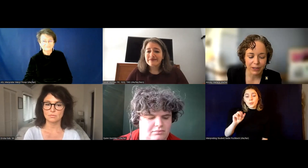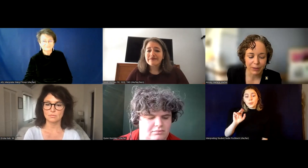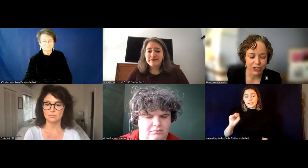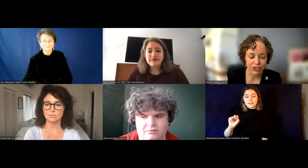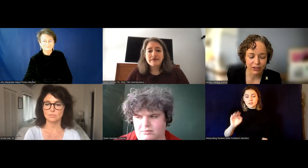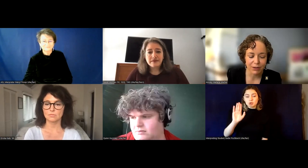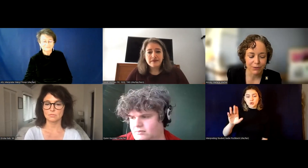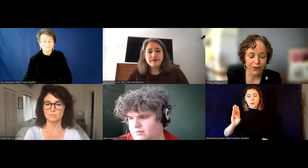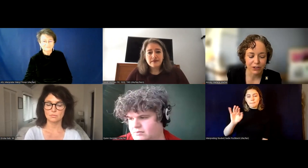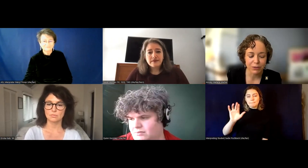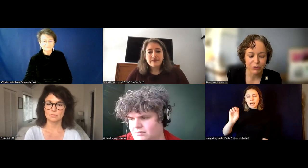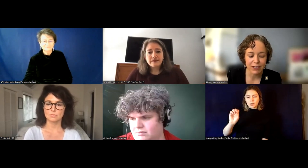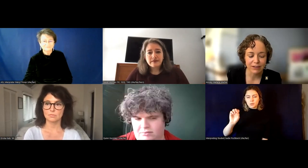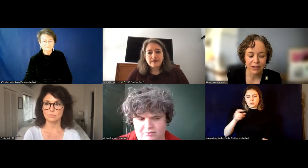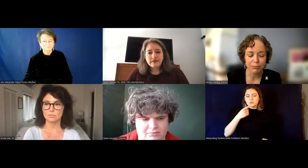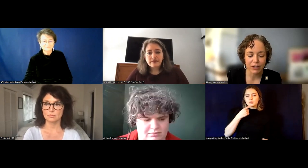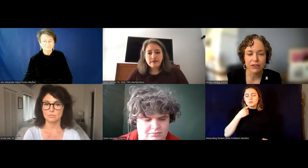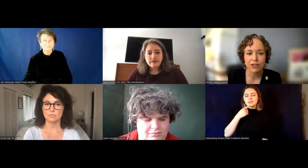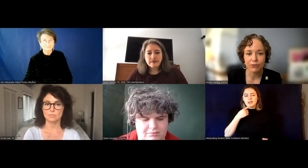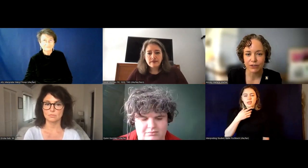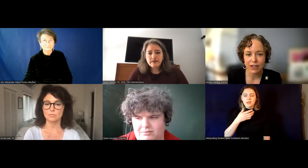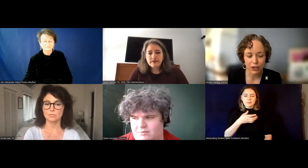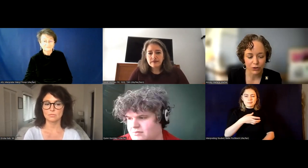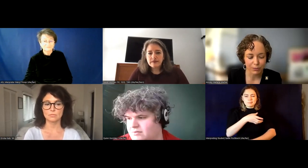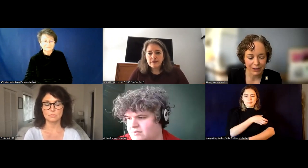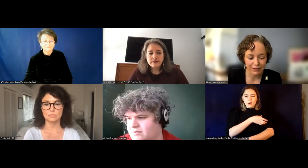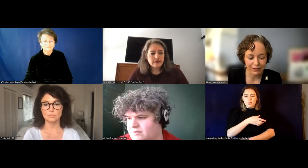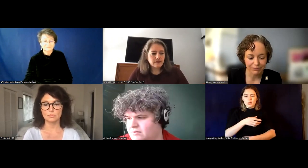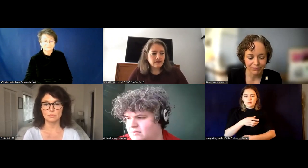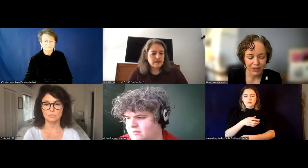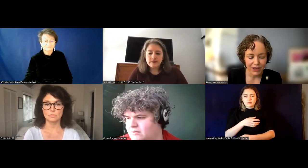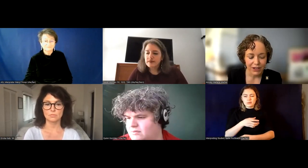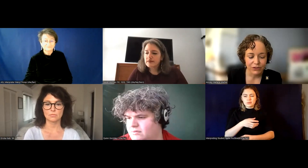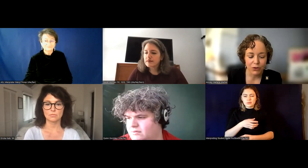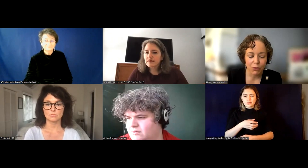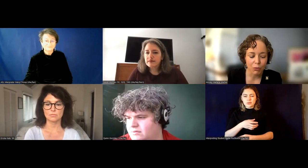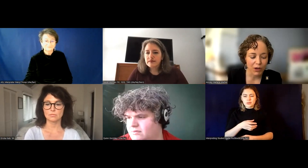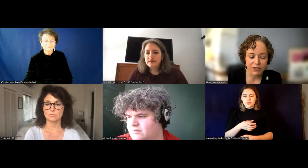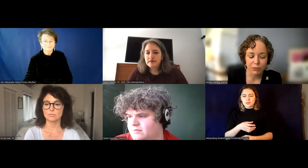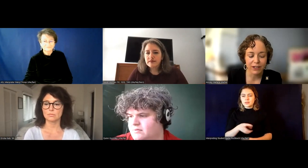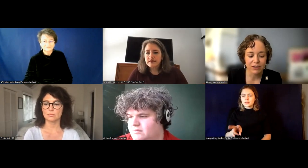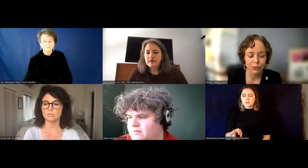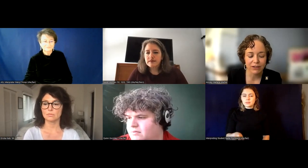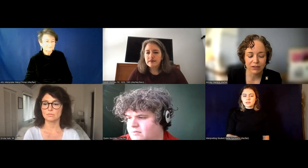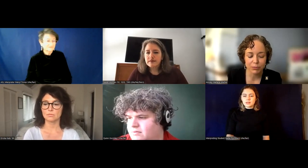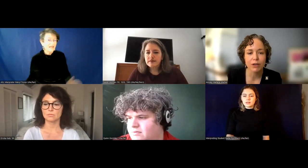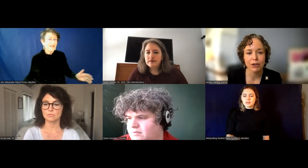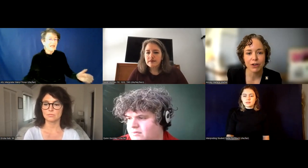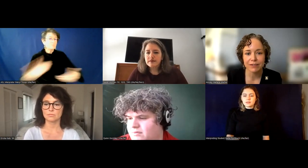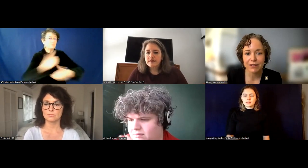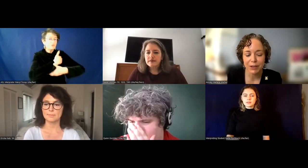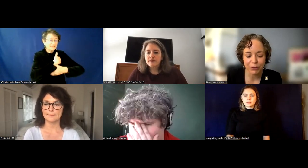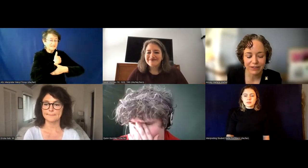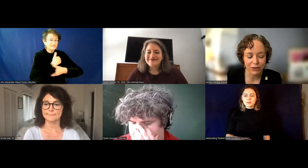of power and liberation can be found in communities that embrace their diversity and interdependence. So what are some ways that we can support